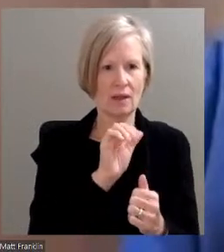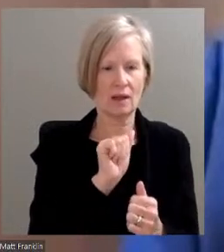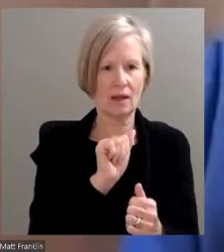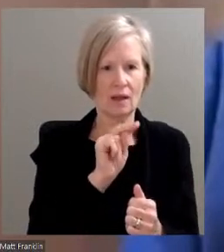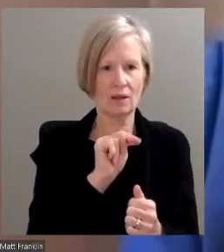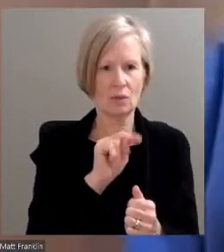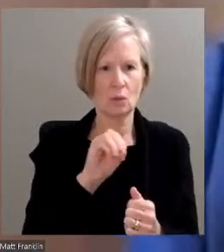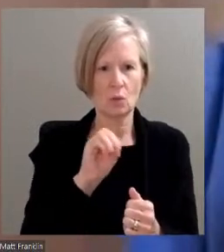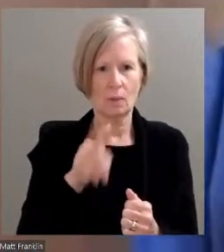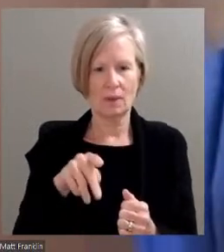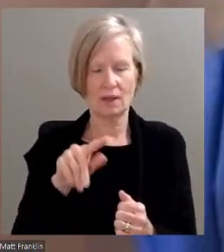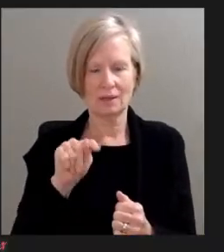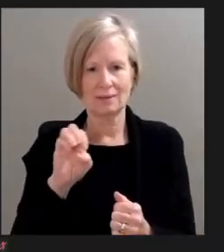minutes to answer that question.